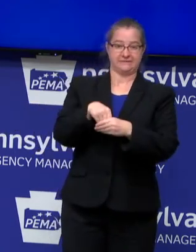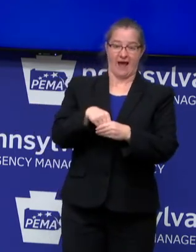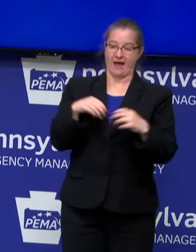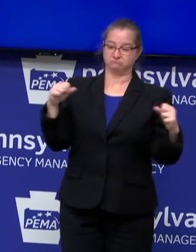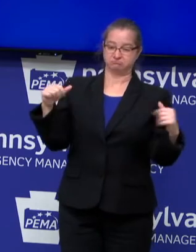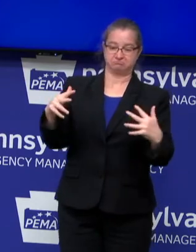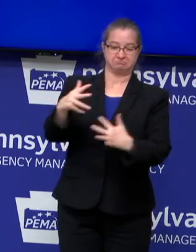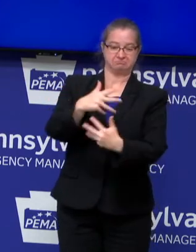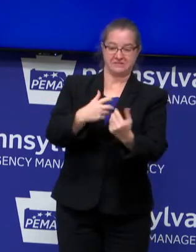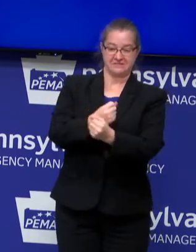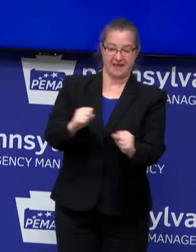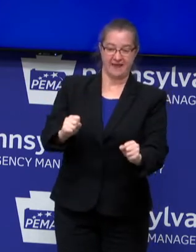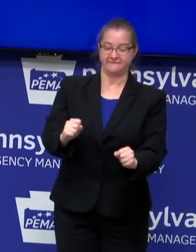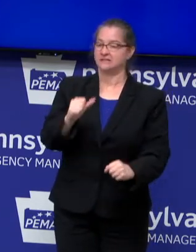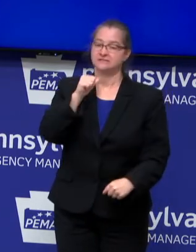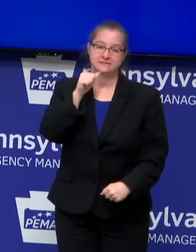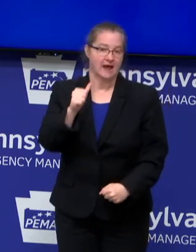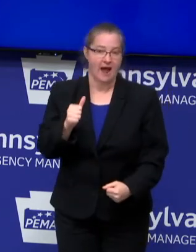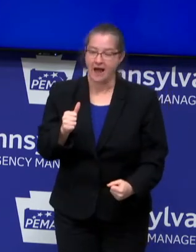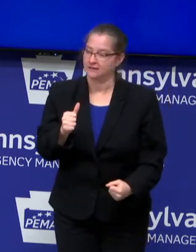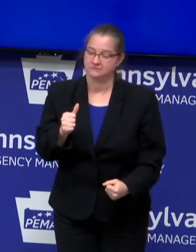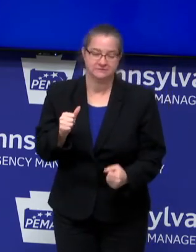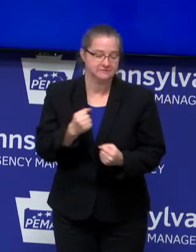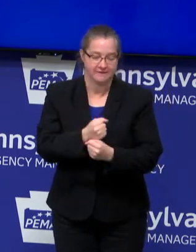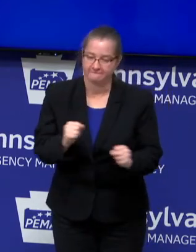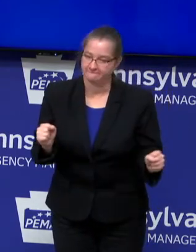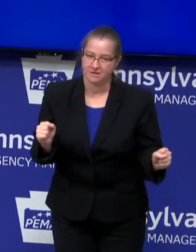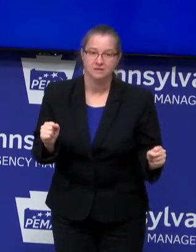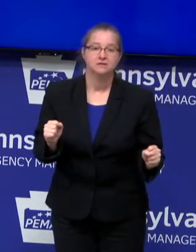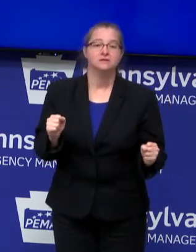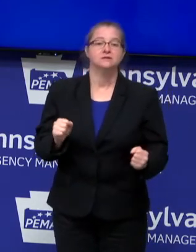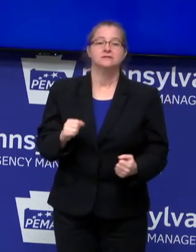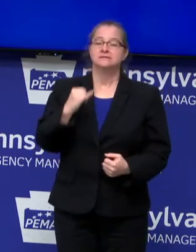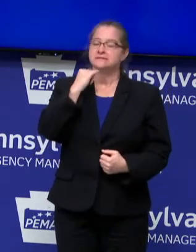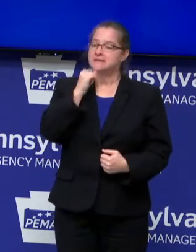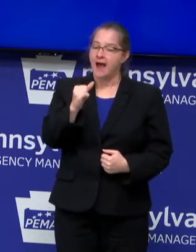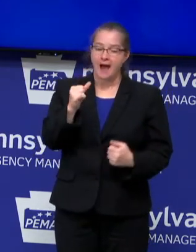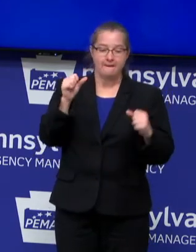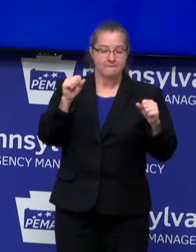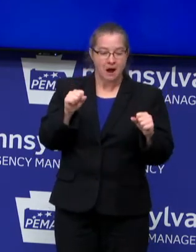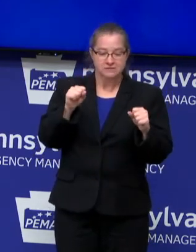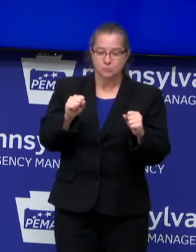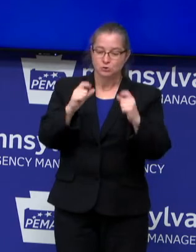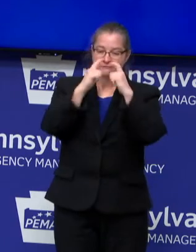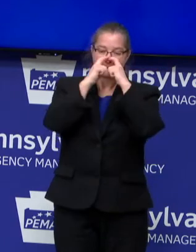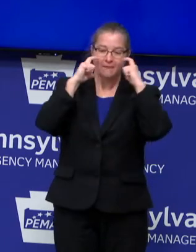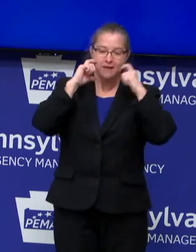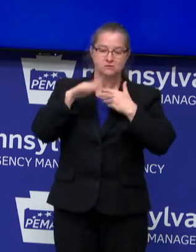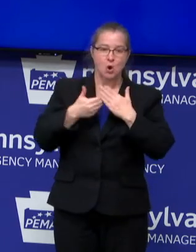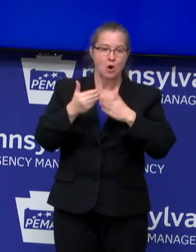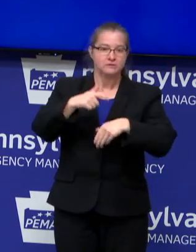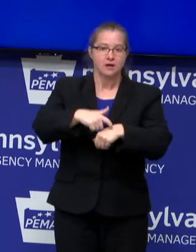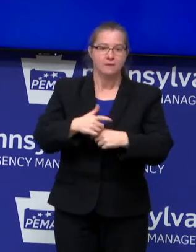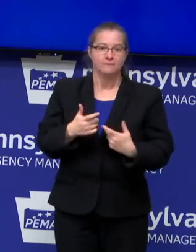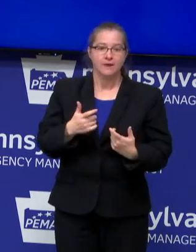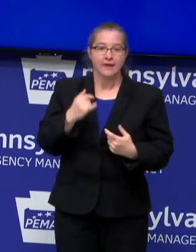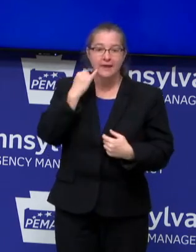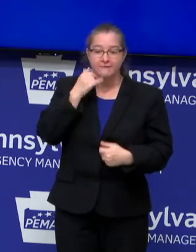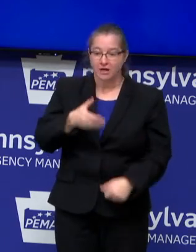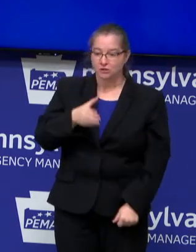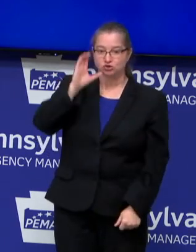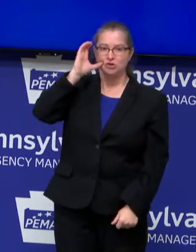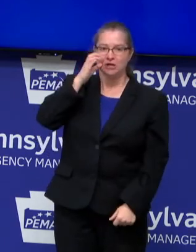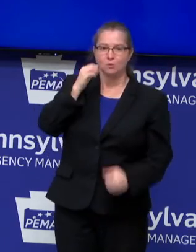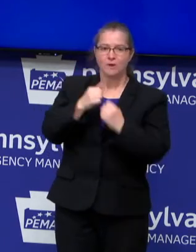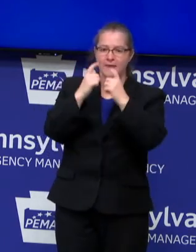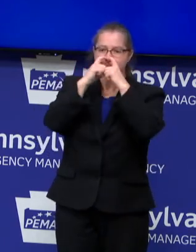be otherwise, it isn't otherwise, especially when it's not possible to wear a mask. I don't know how you wear a mask when you drink something